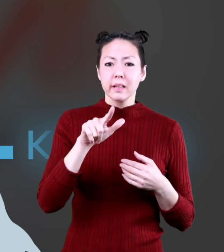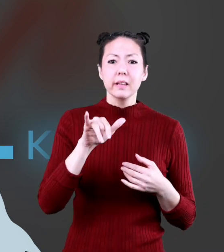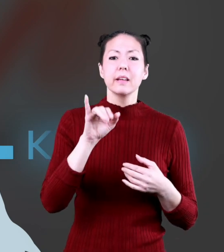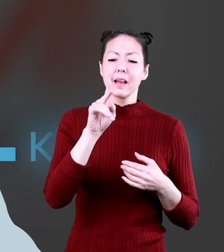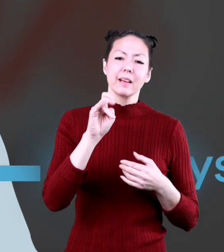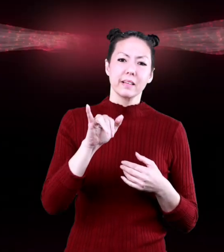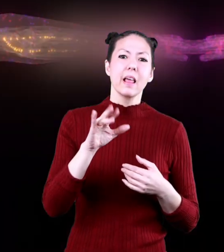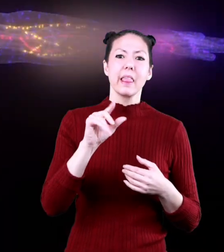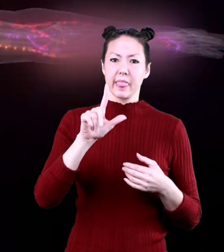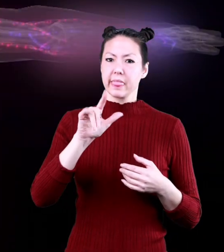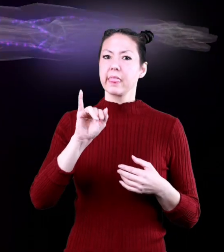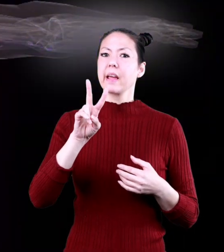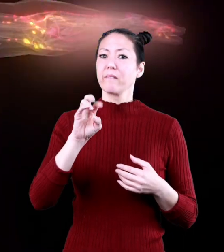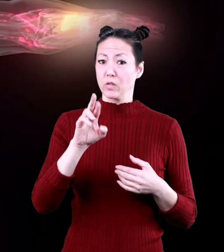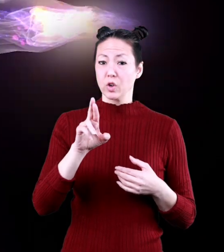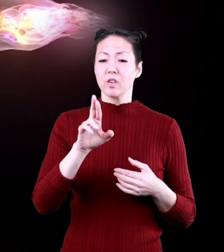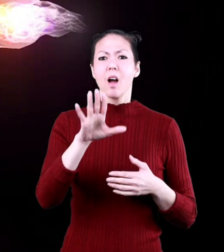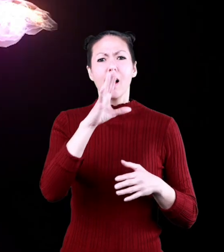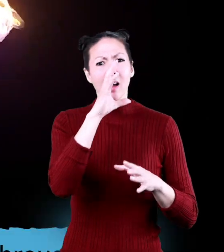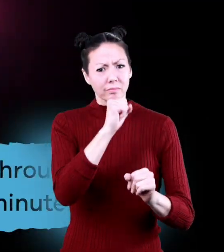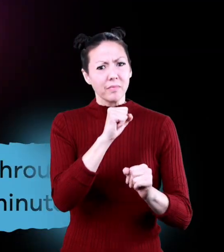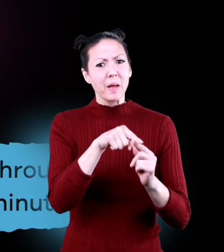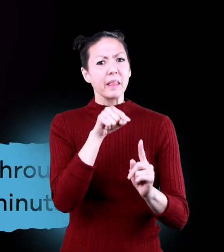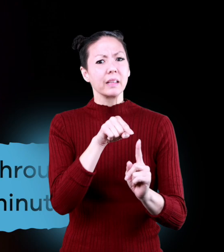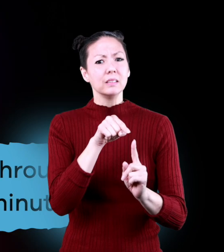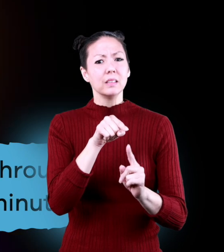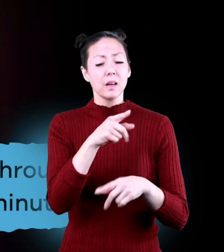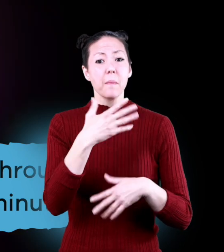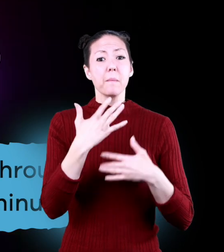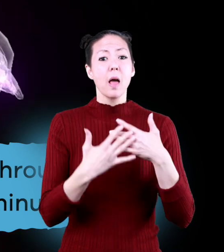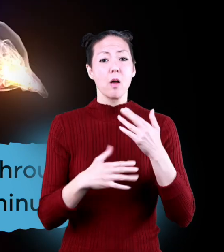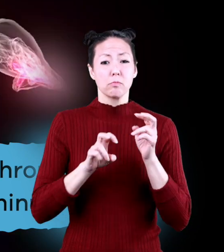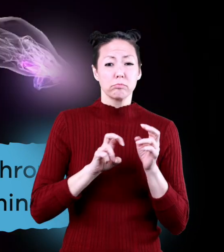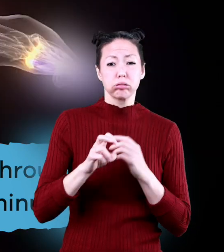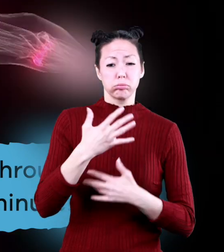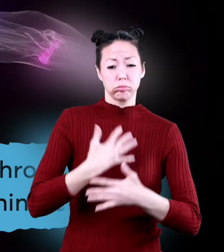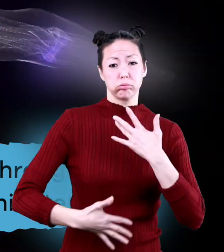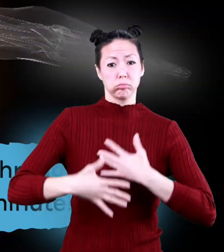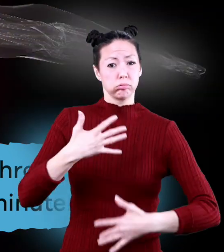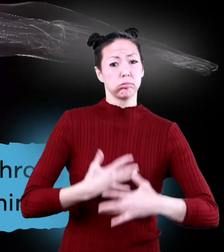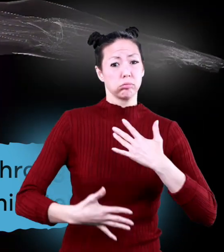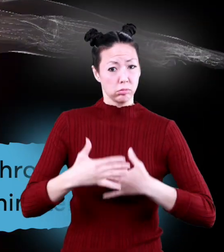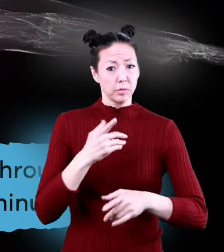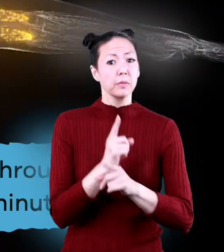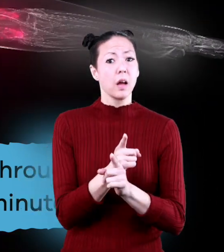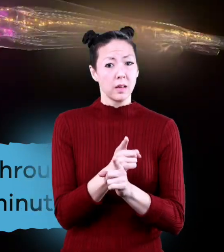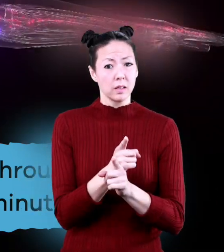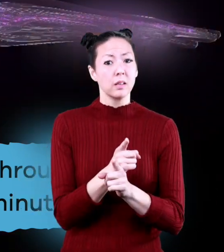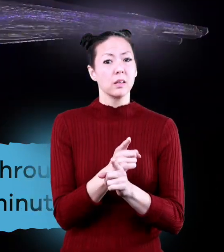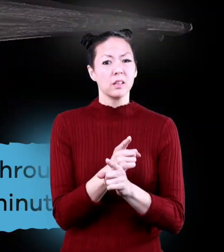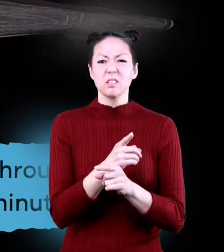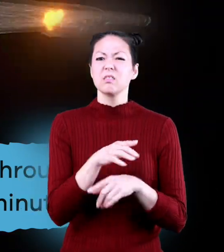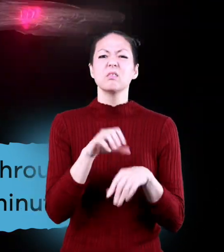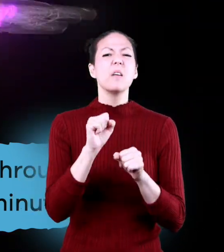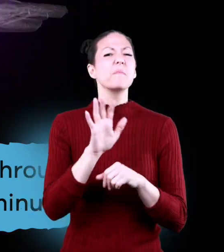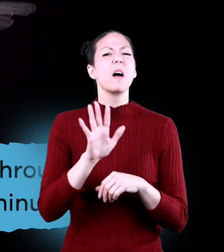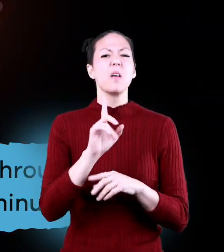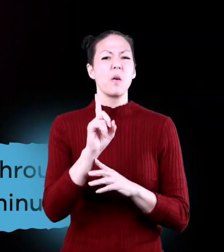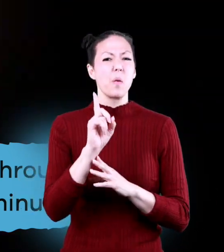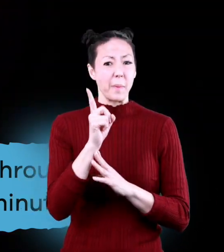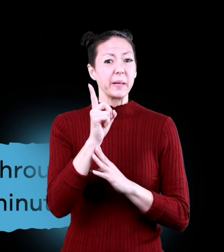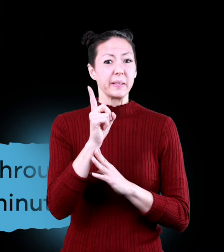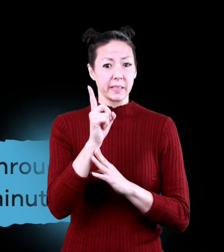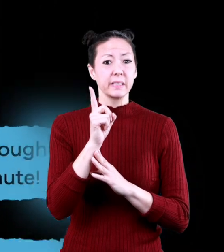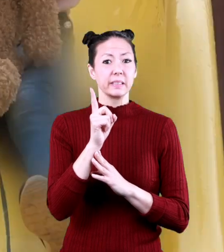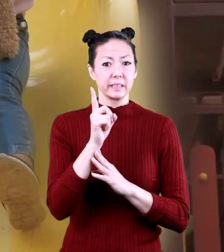here's a fun fact the trip for a drop of blood to travel throughout your body takes only about one